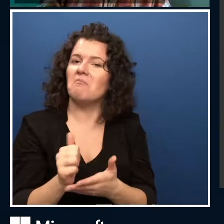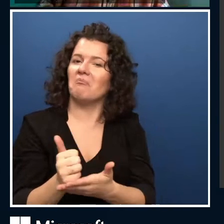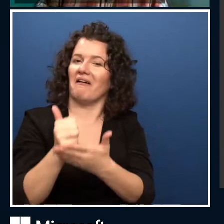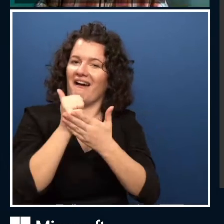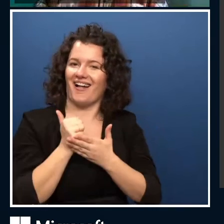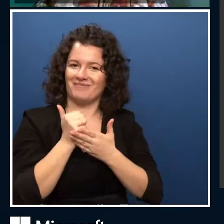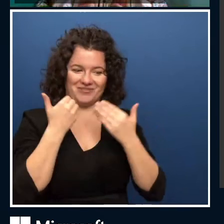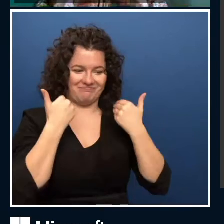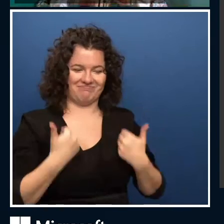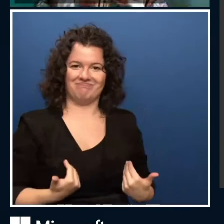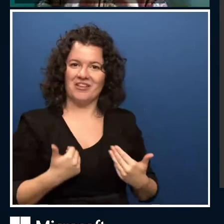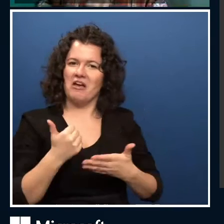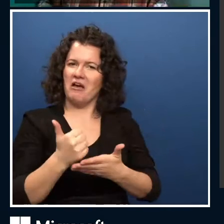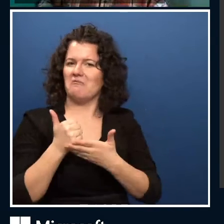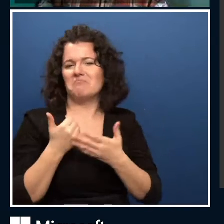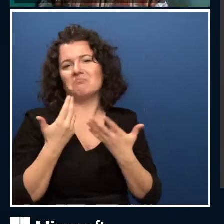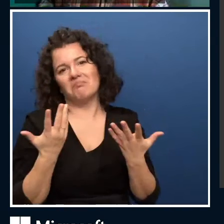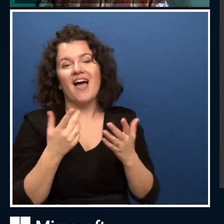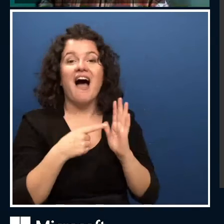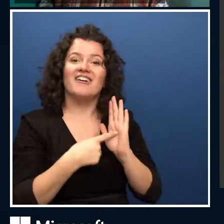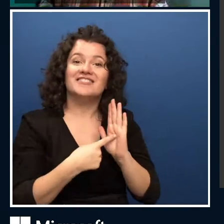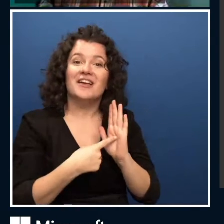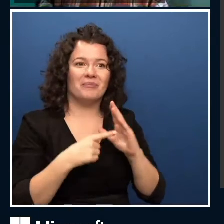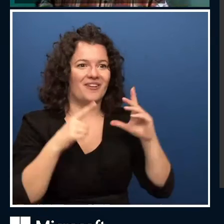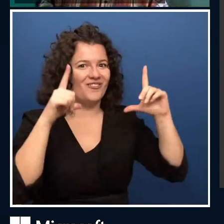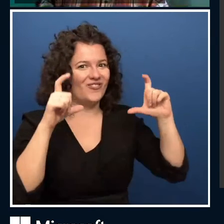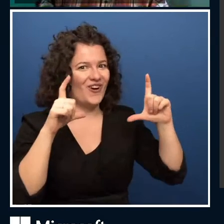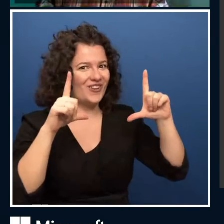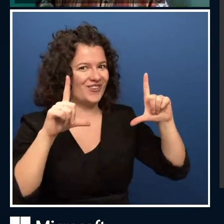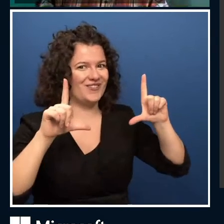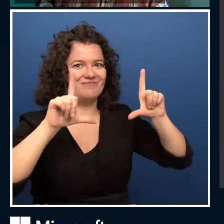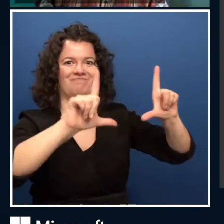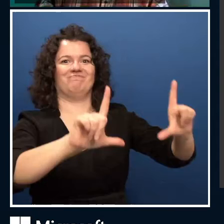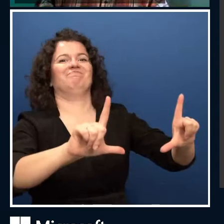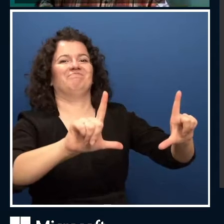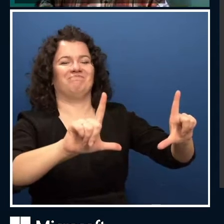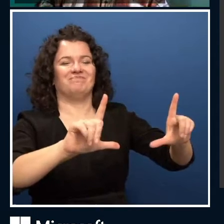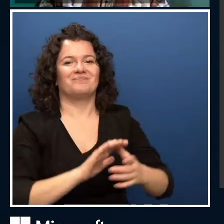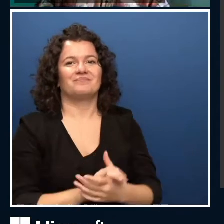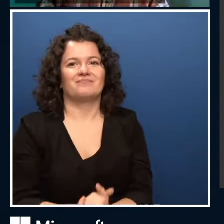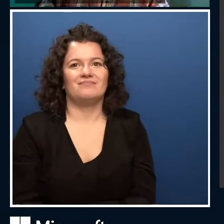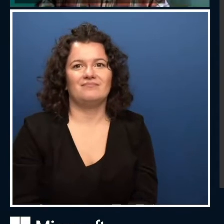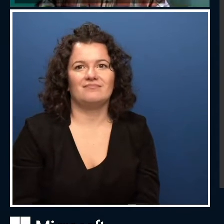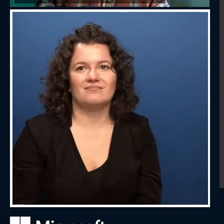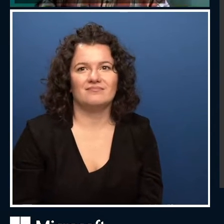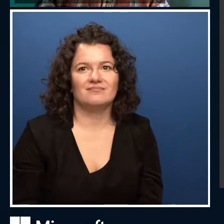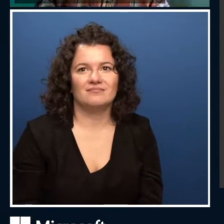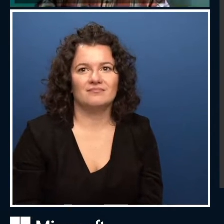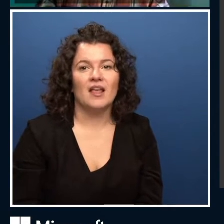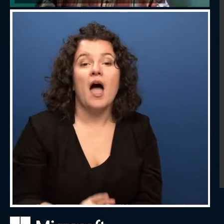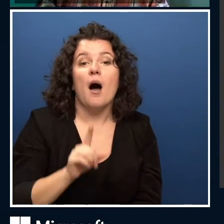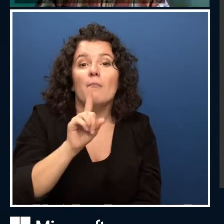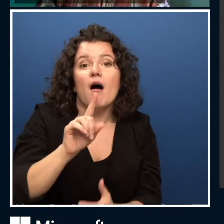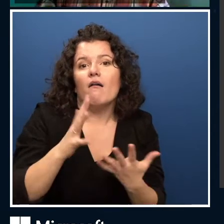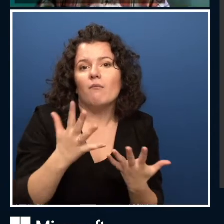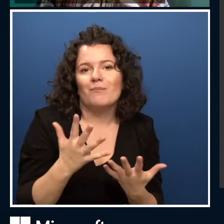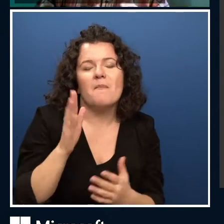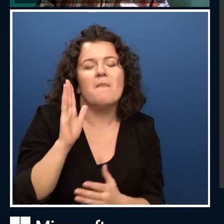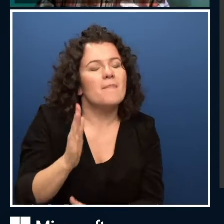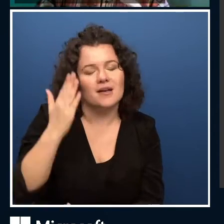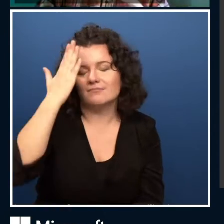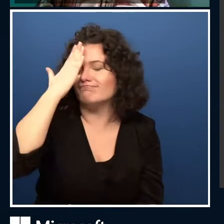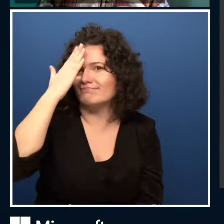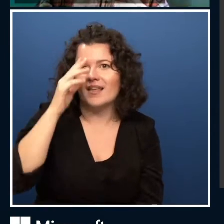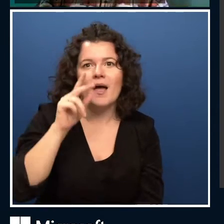area, including those kind of creating artistic things. And we need to learn Python. To do a lot of AI, you need